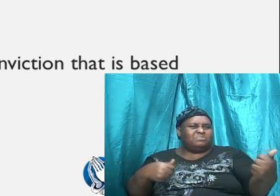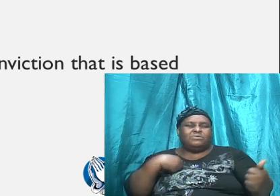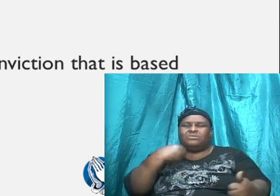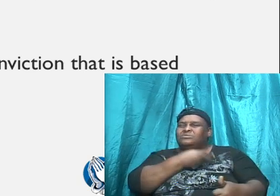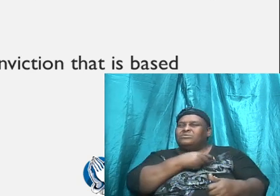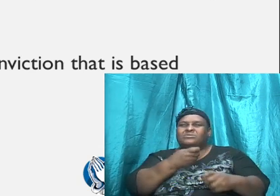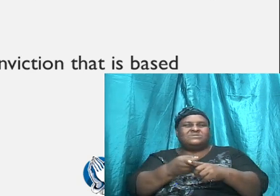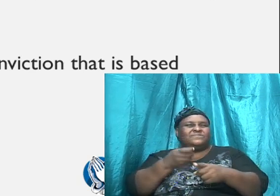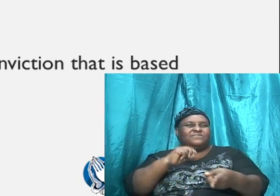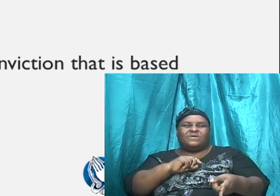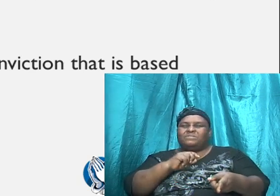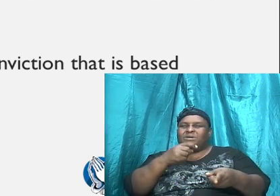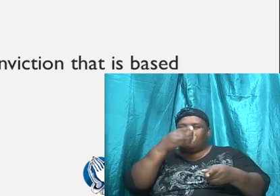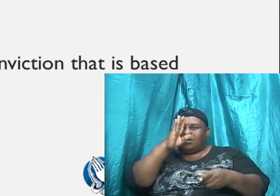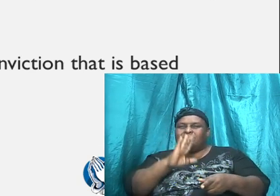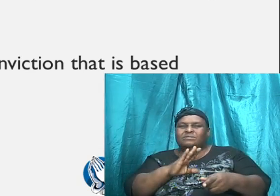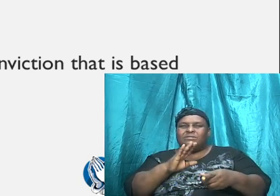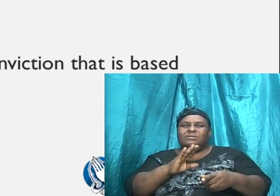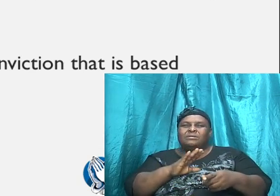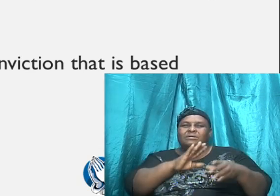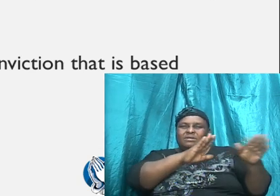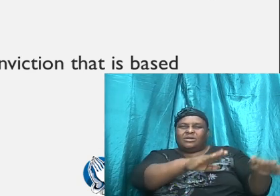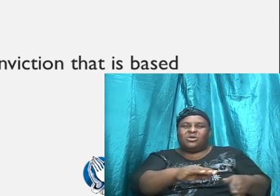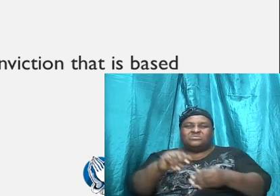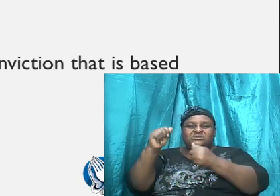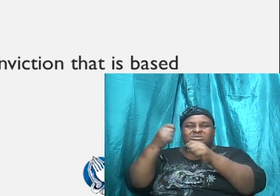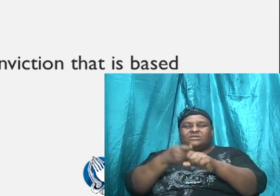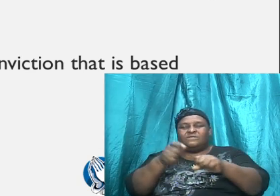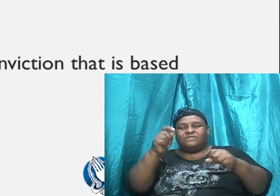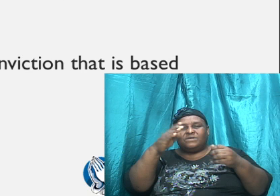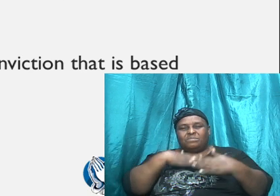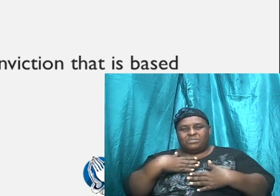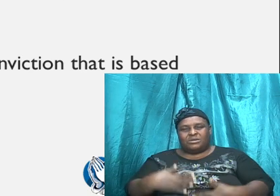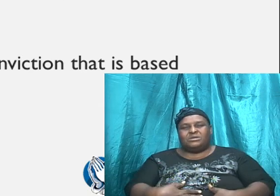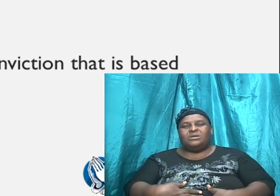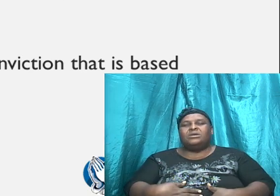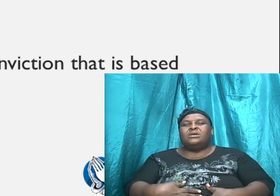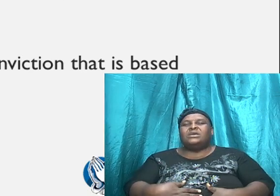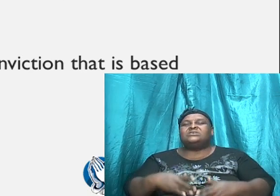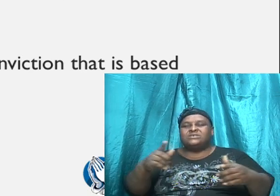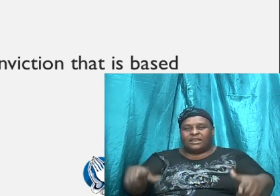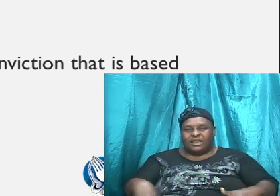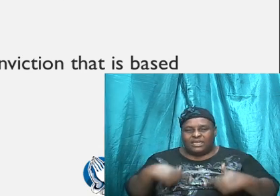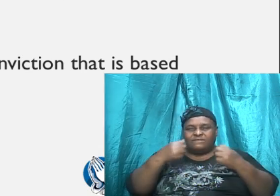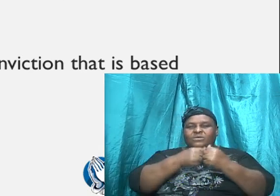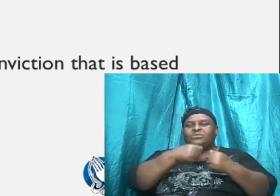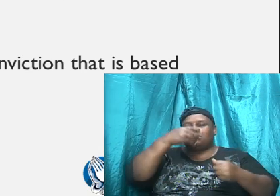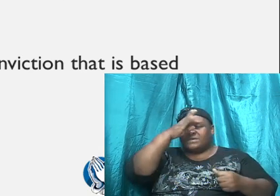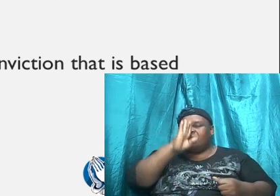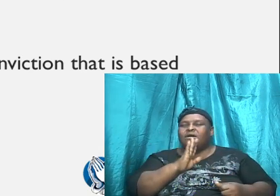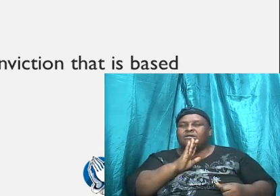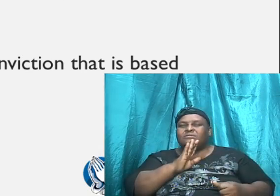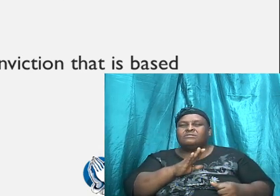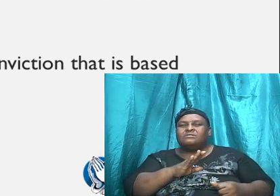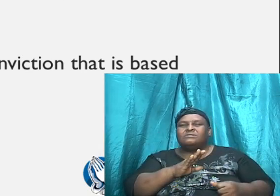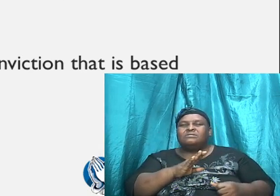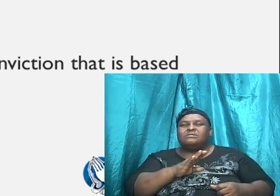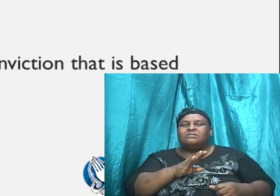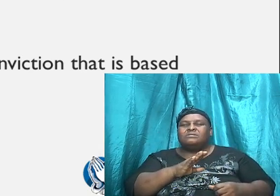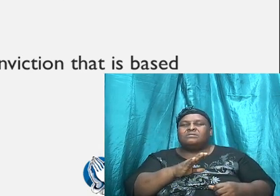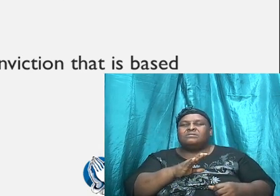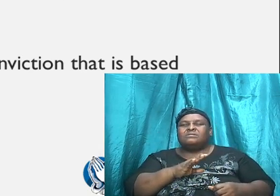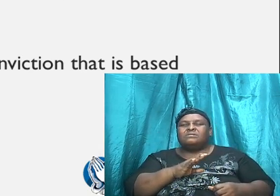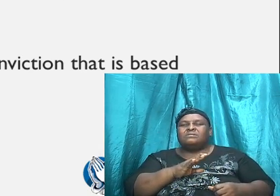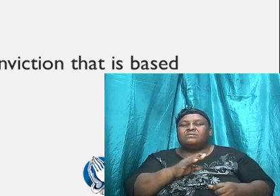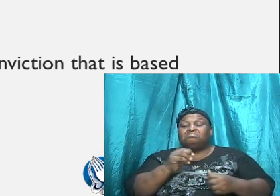absence from the body is present with the Lord, nor life, well, you know, Apostle Paul